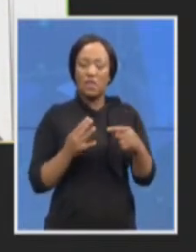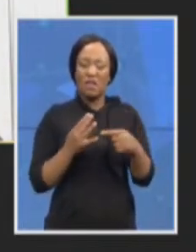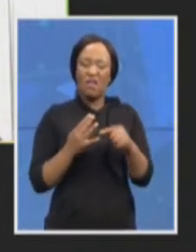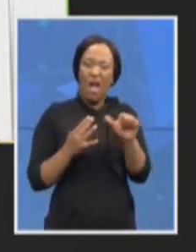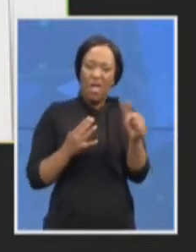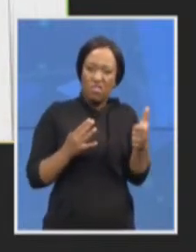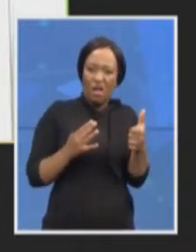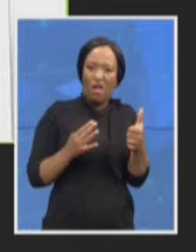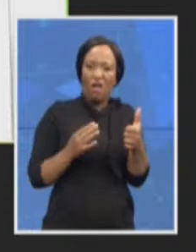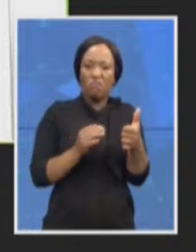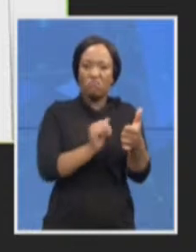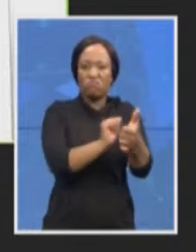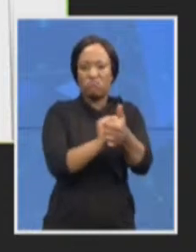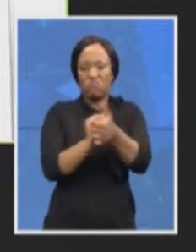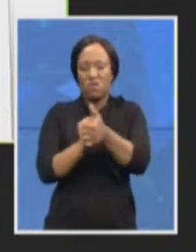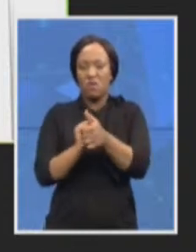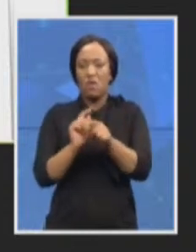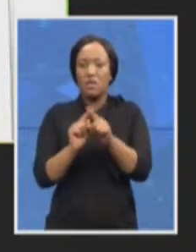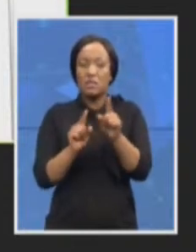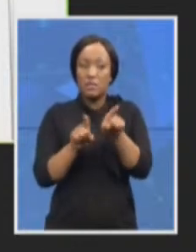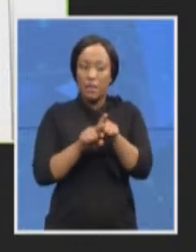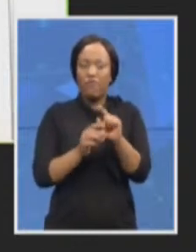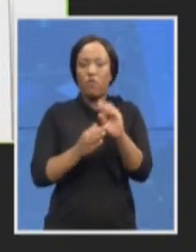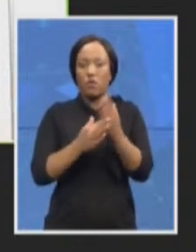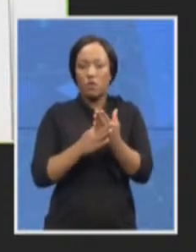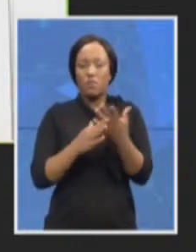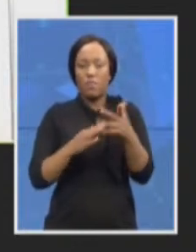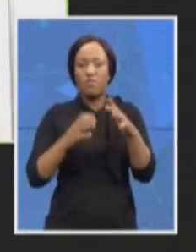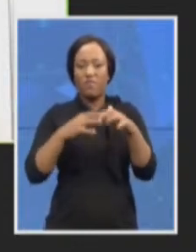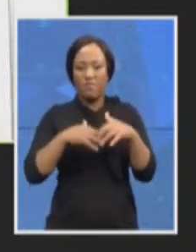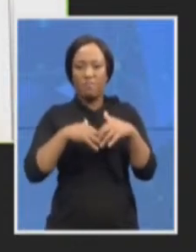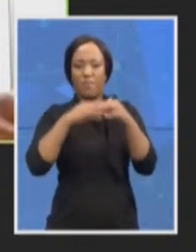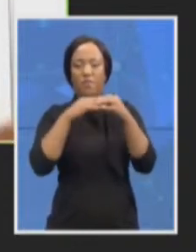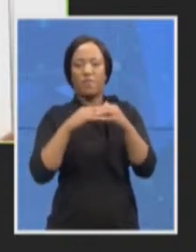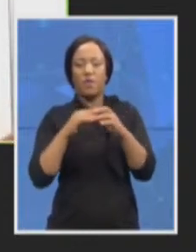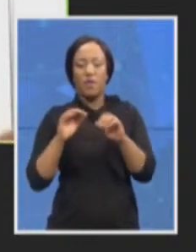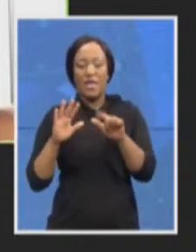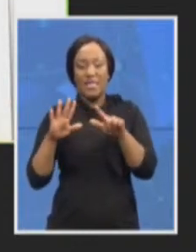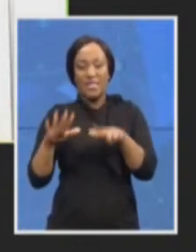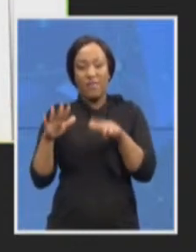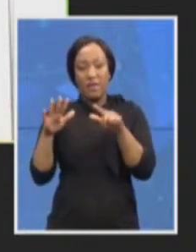initiated of the 17 cases, we've got some of